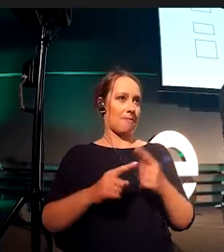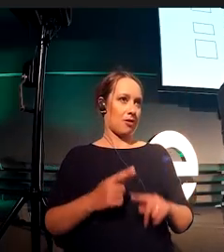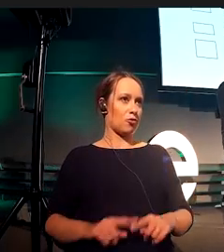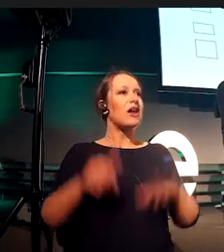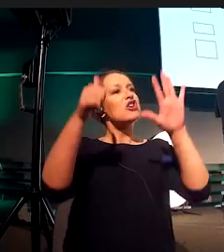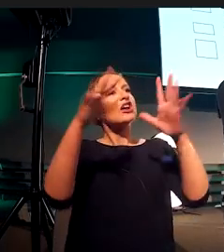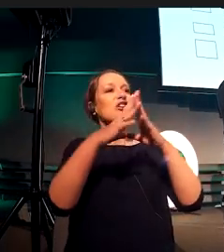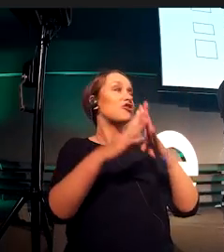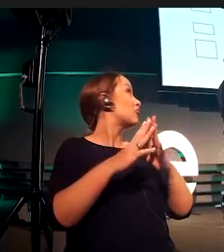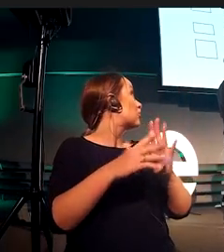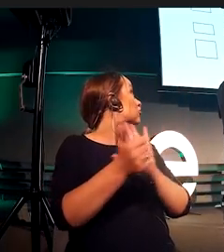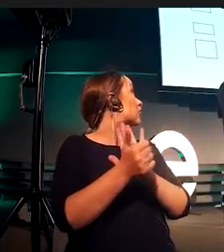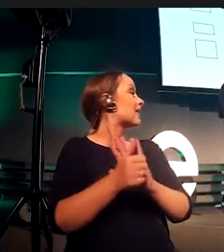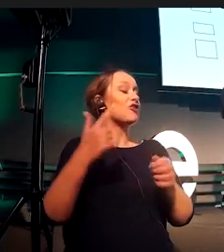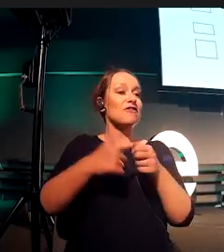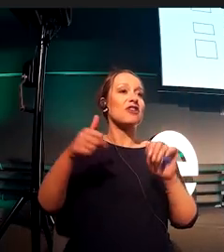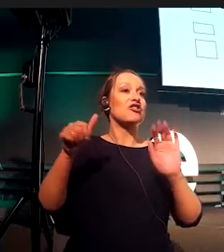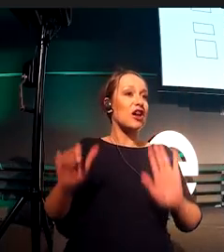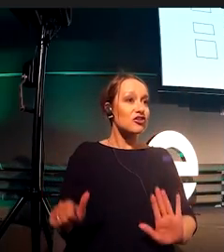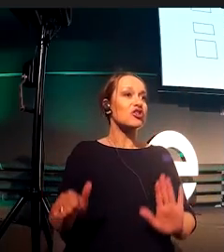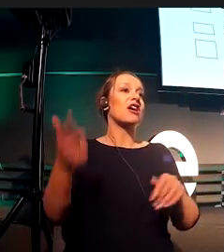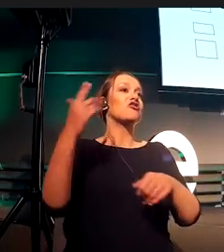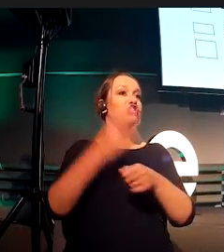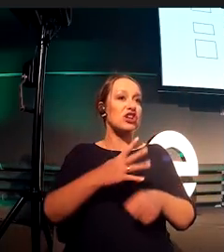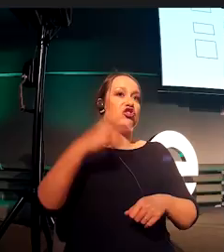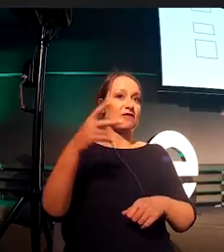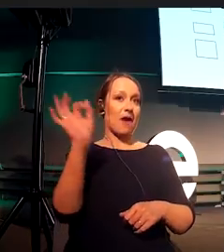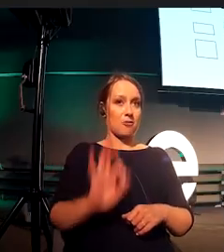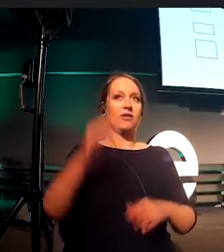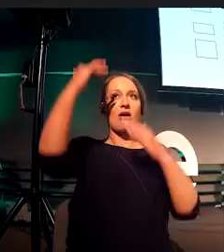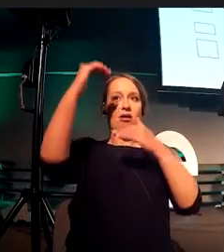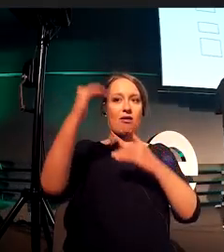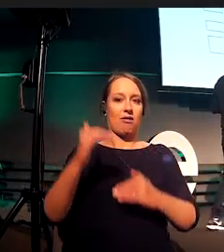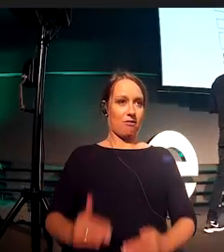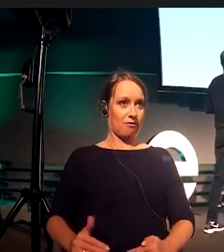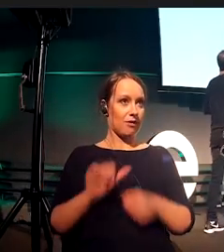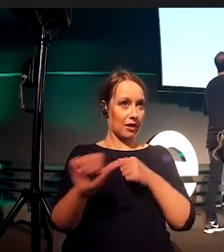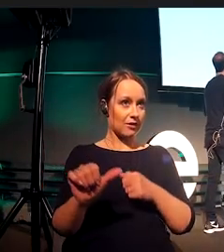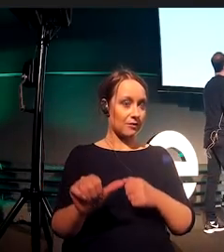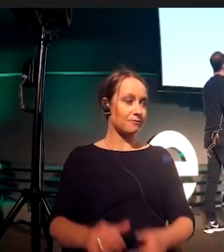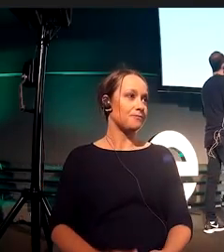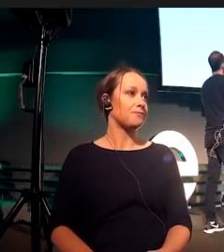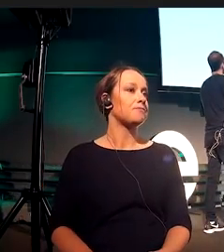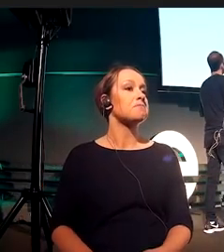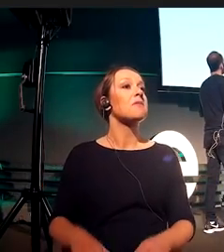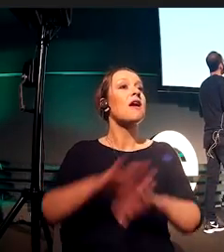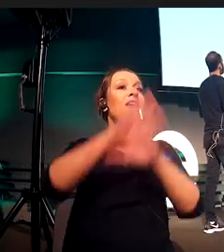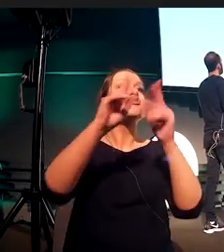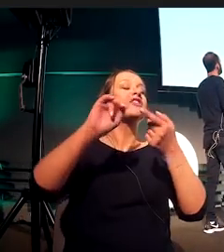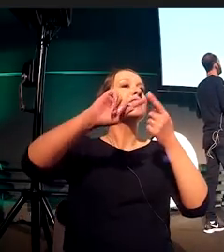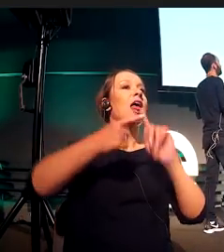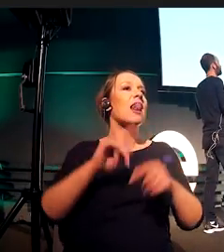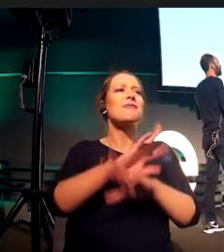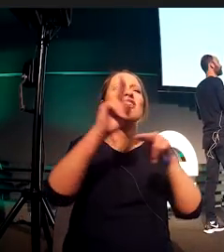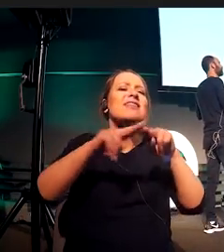16%, 26, and 42. That's what makes up all the tools. So whether